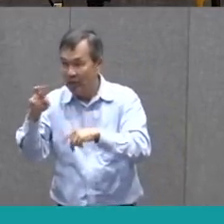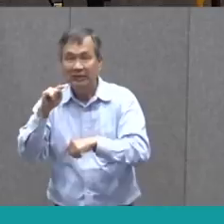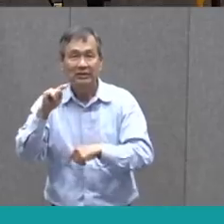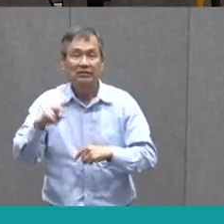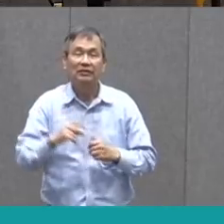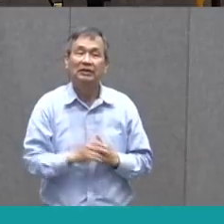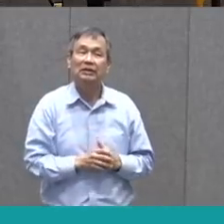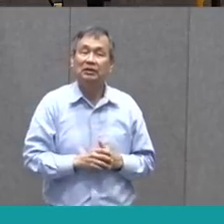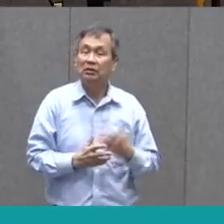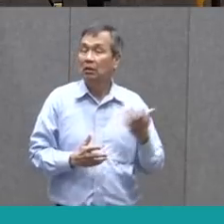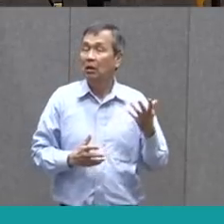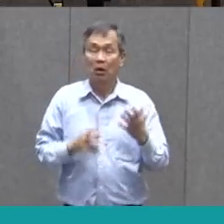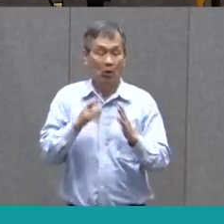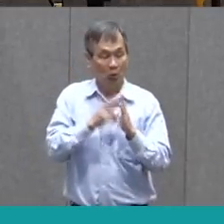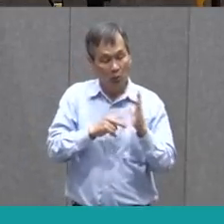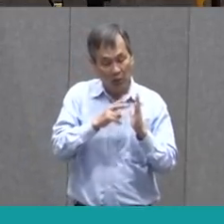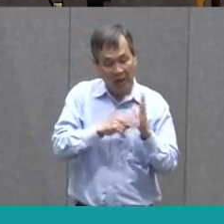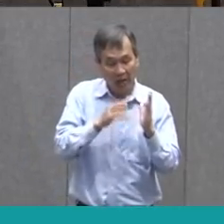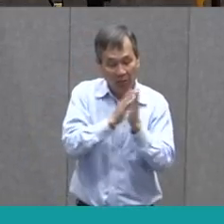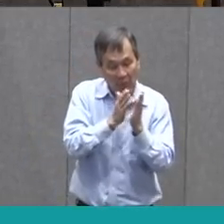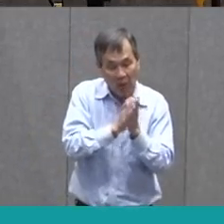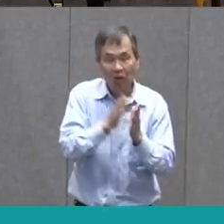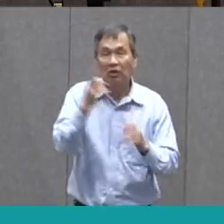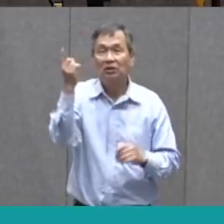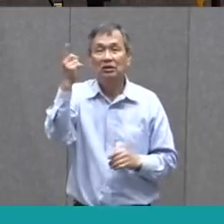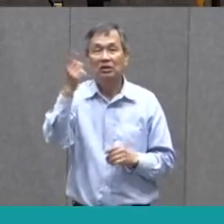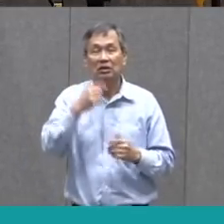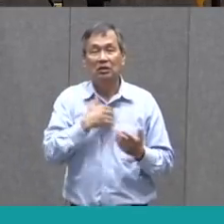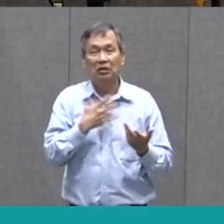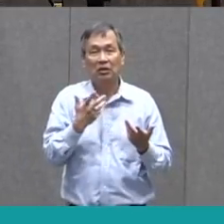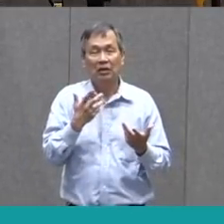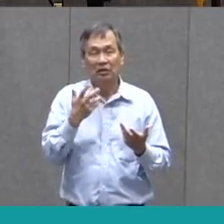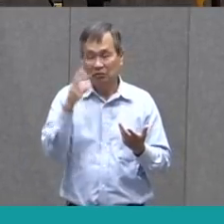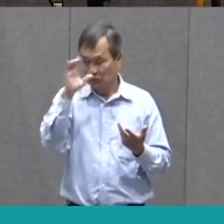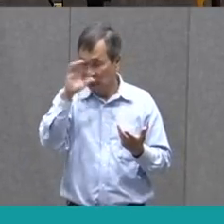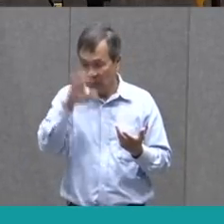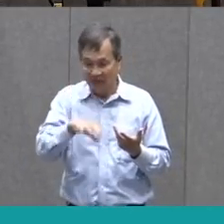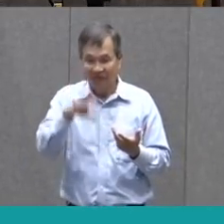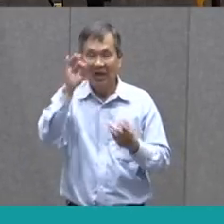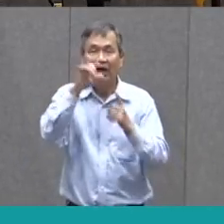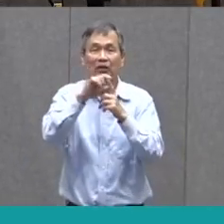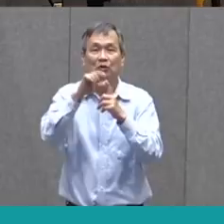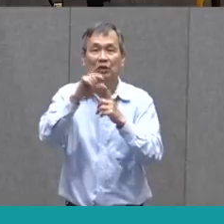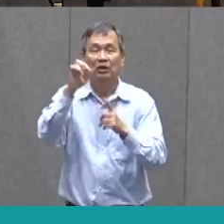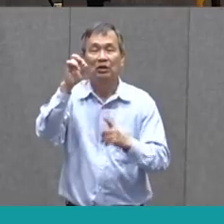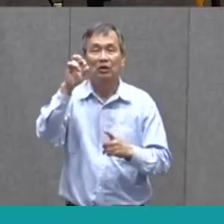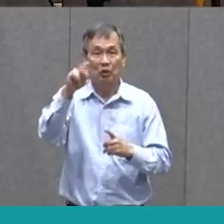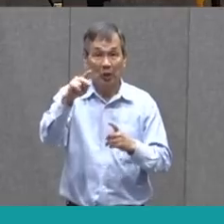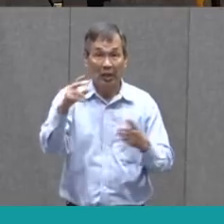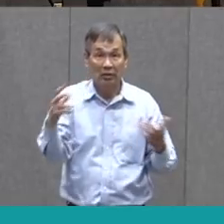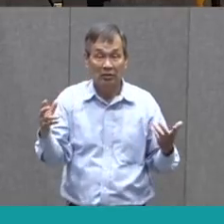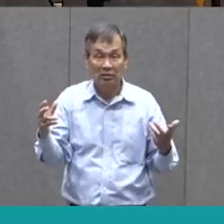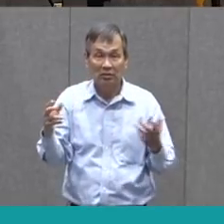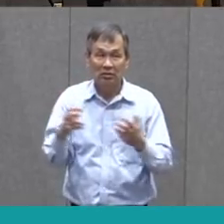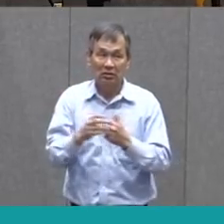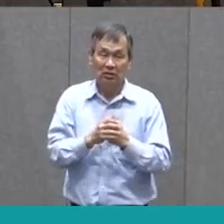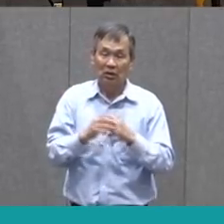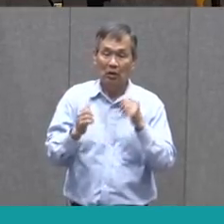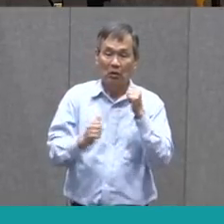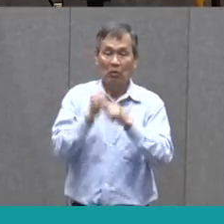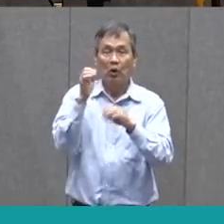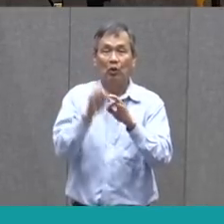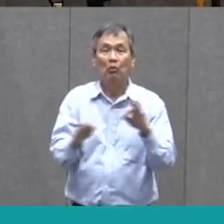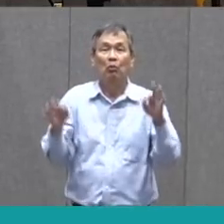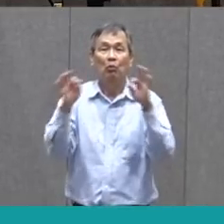home, or maybe reading a book of your own, be on the lookout for that word. And last, the most important